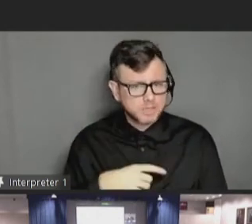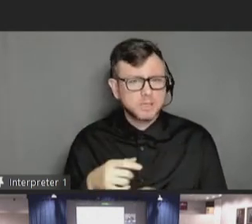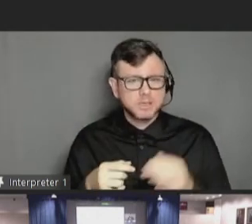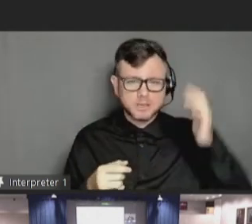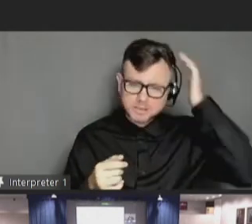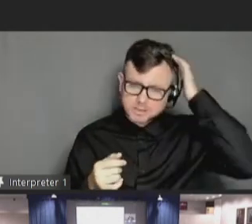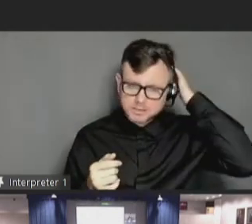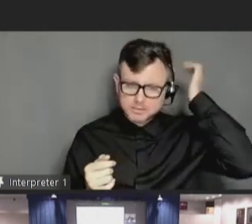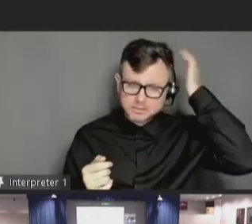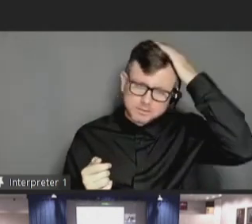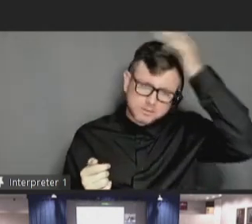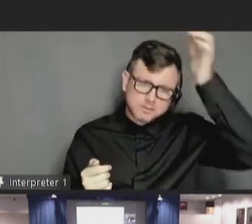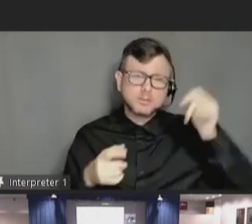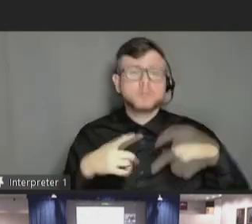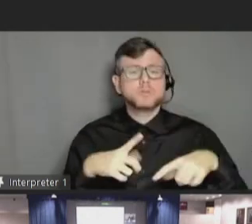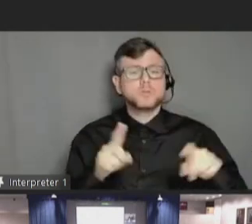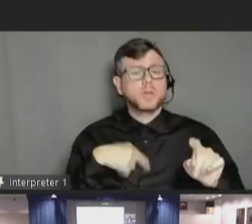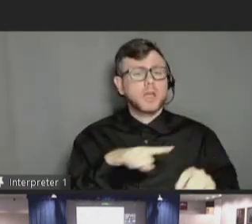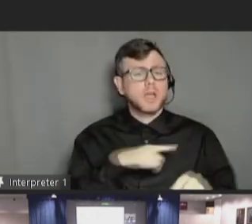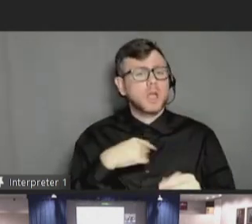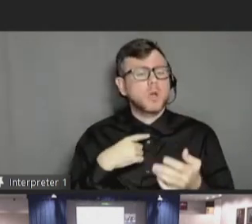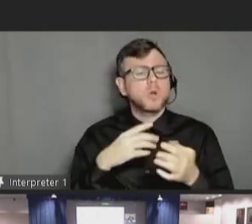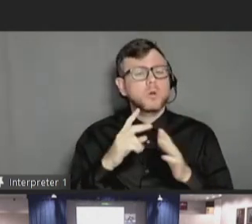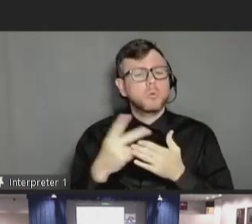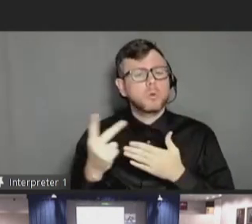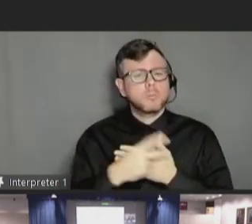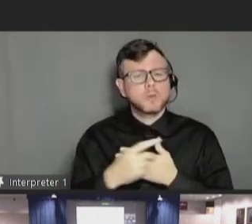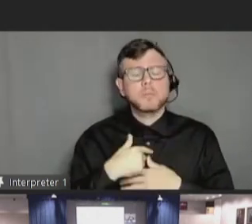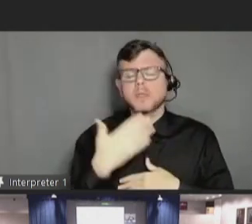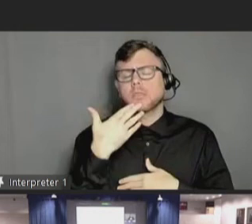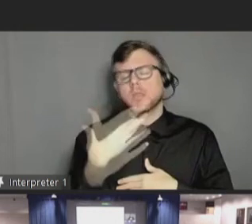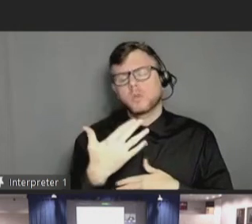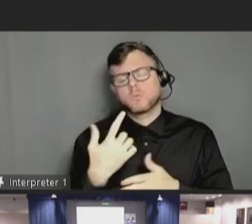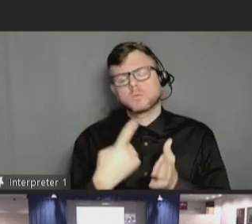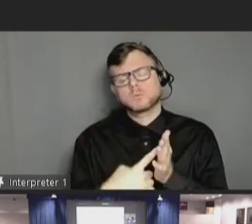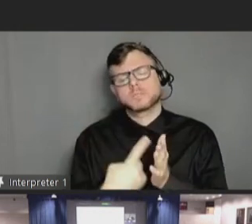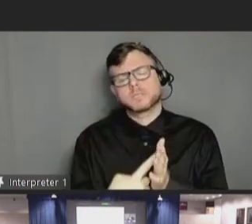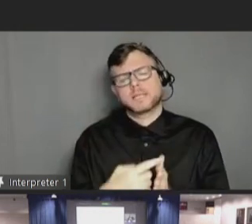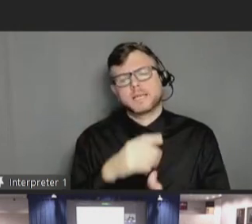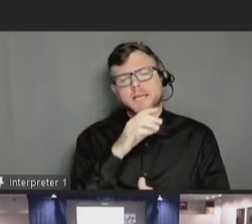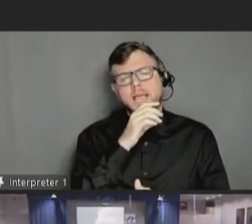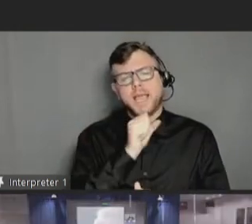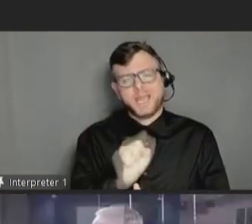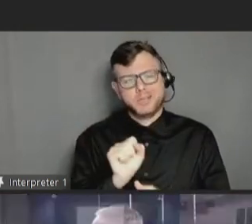program. So, thank you for talking about age issues.